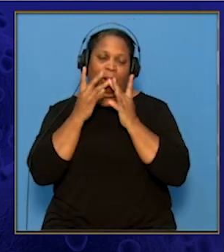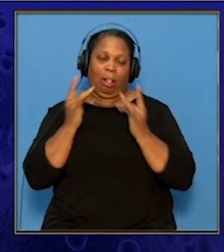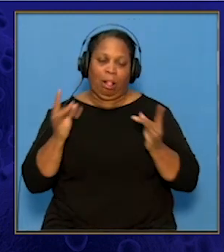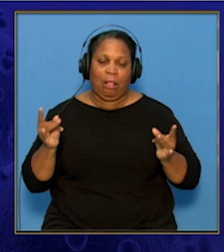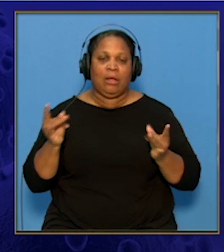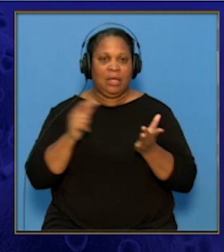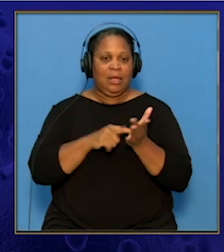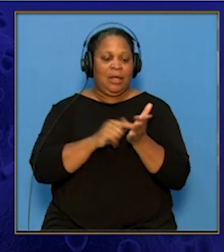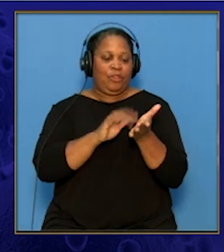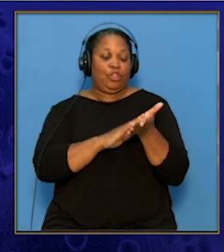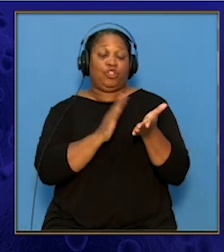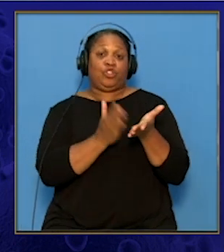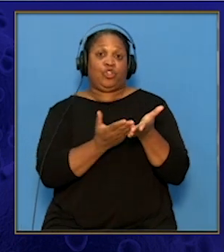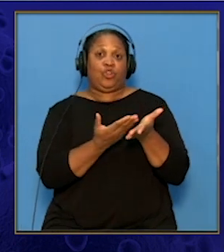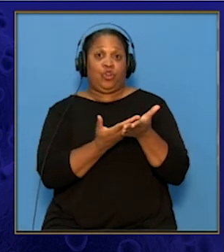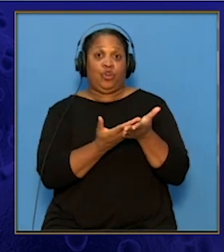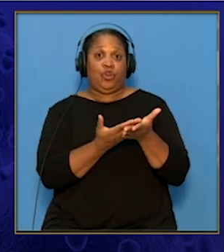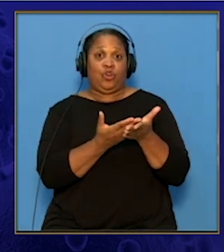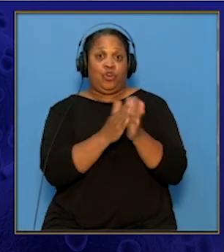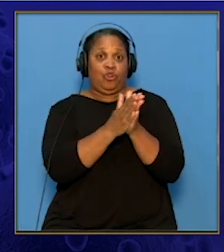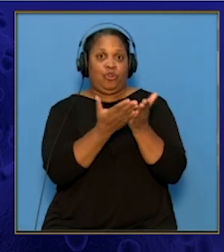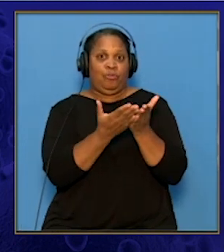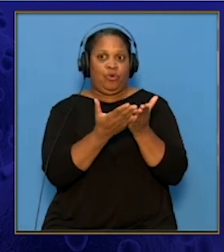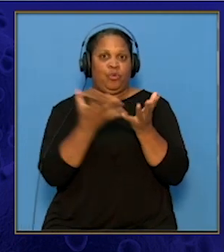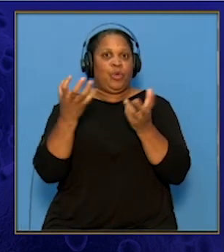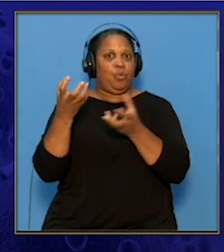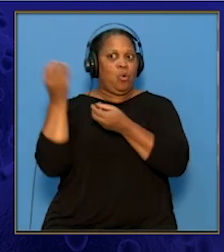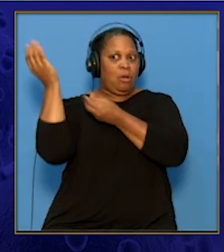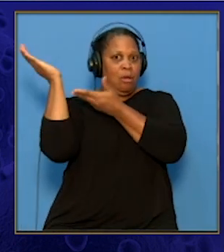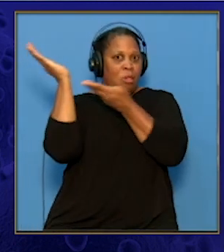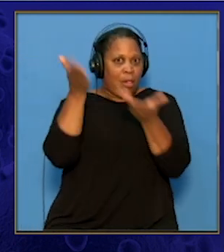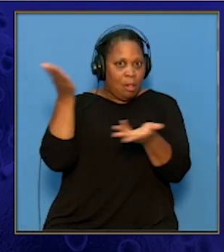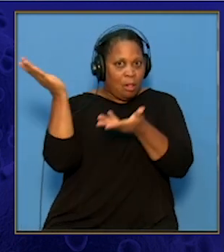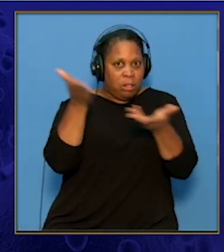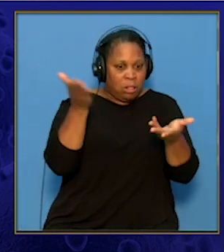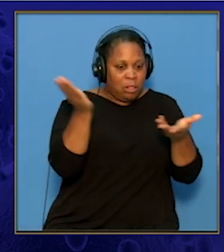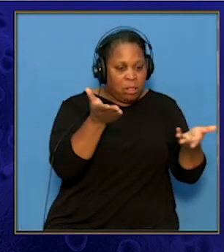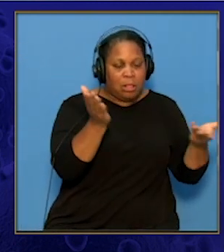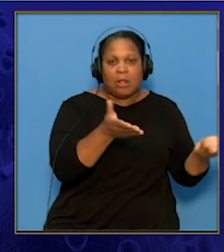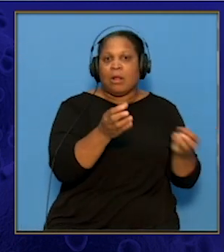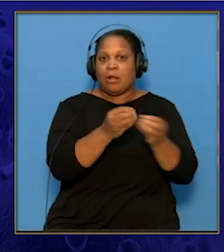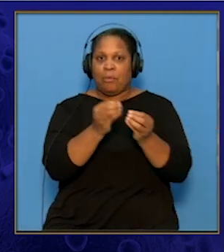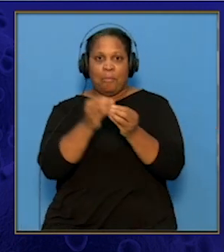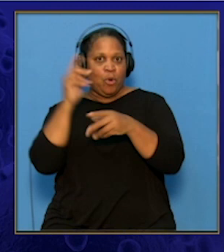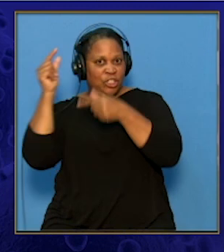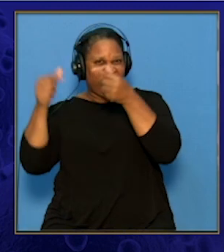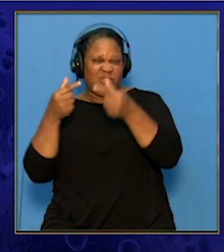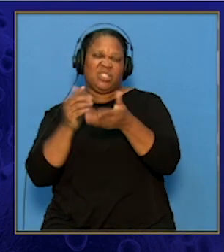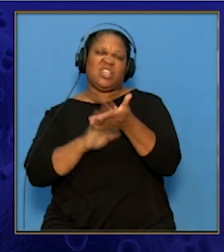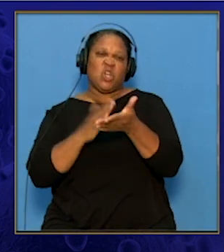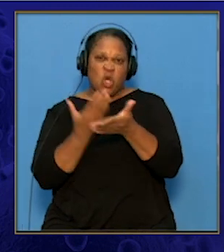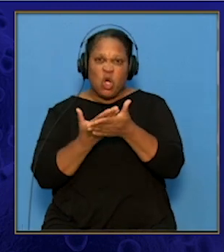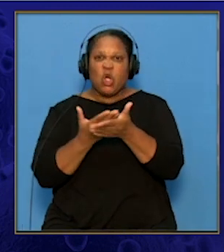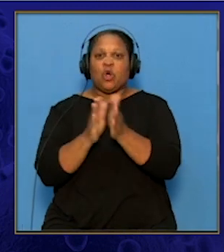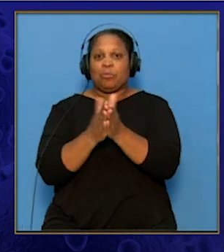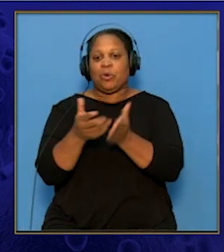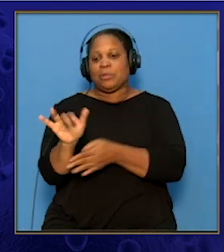extremely safe as we want to pass it down further to future generations. This cookbook is like our DNA.